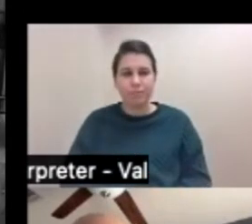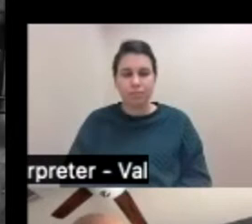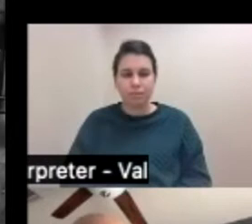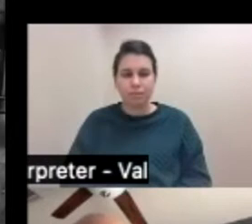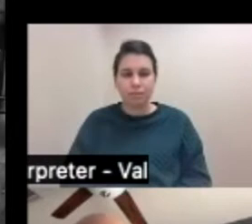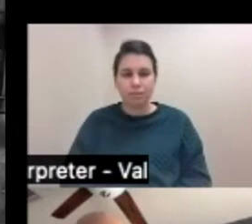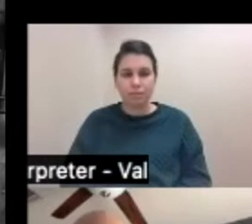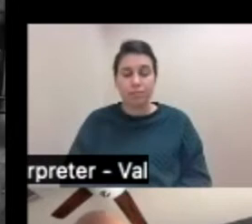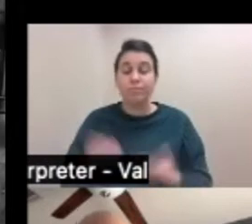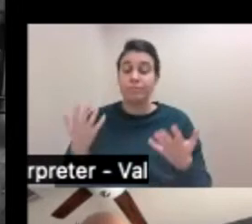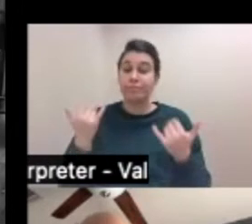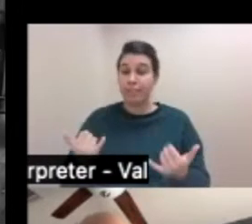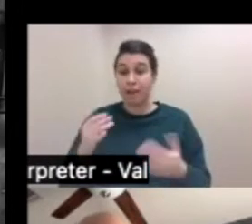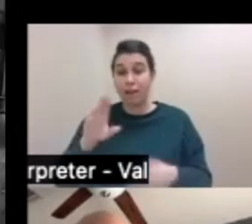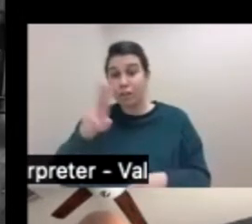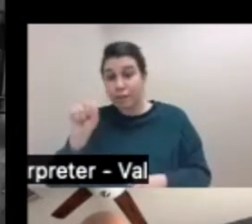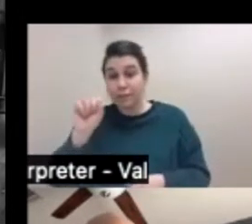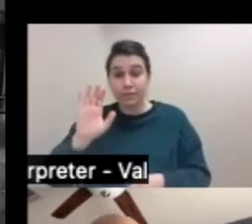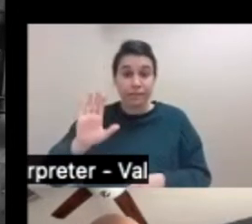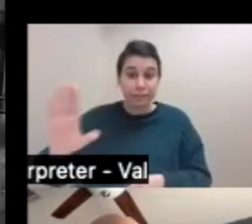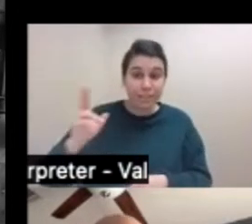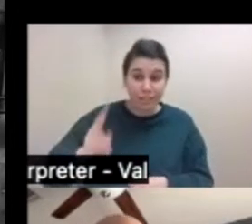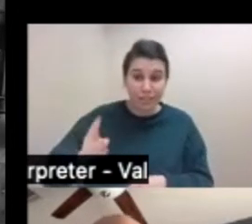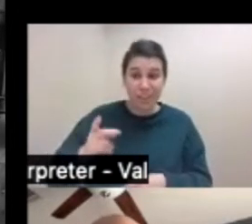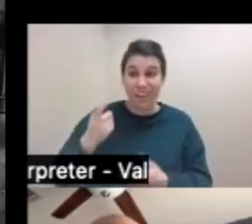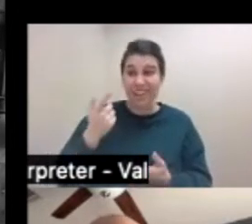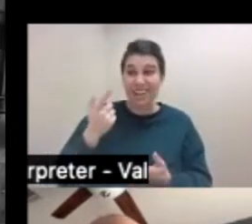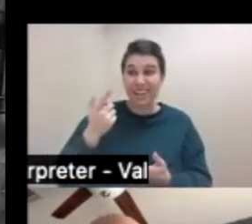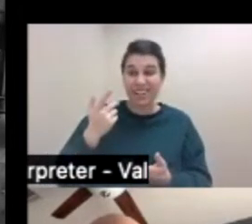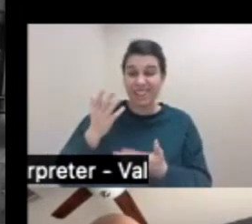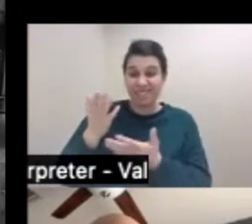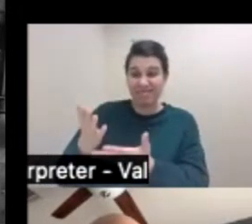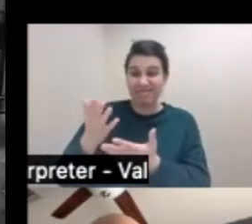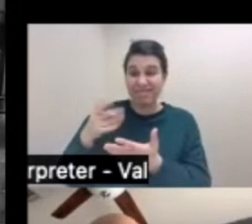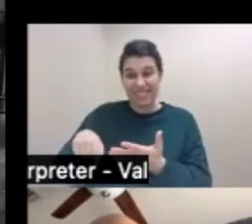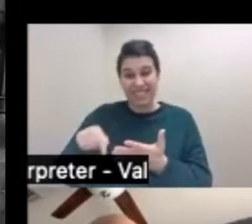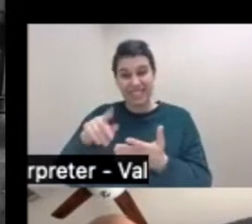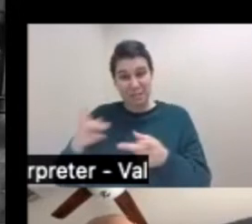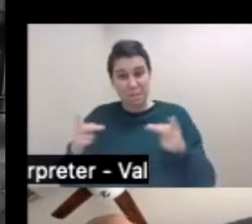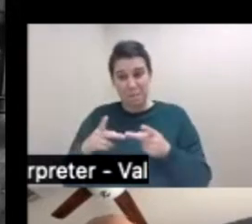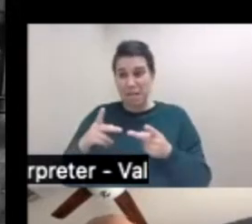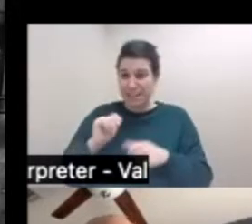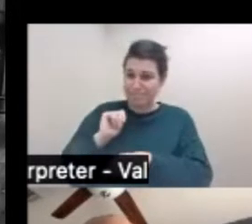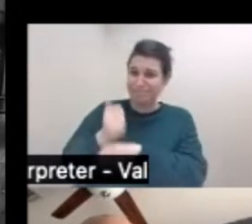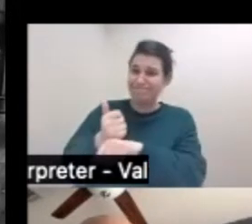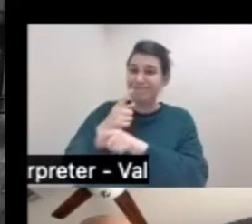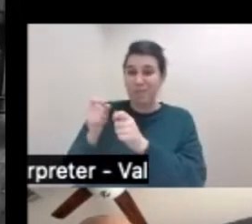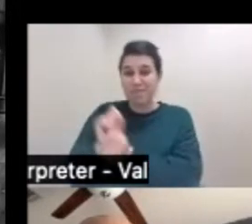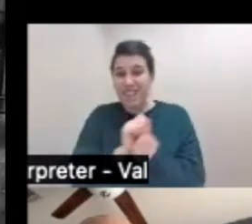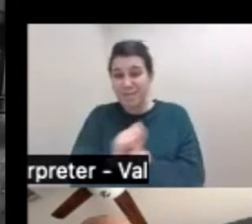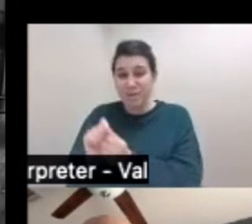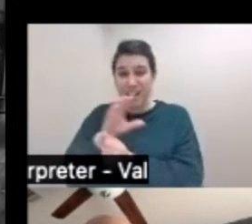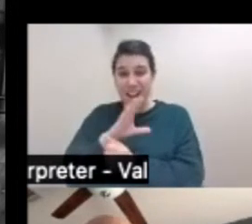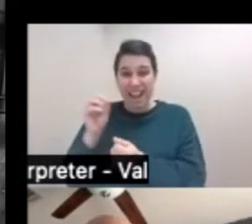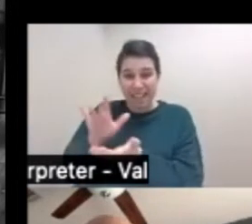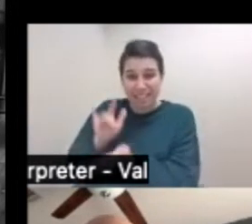history of the United States, a nation founded on slavery and the use of people of color. What you see on the bottom right and top